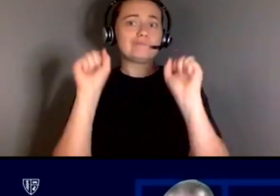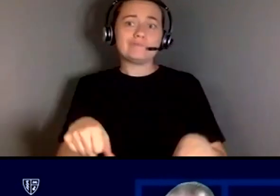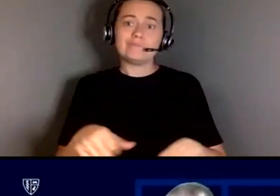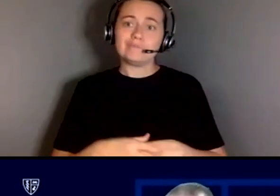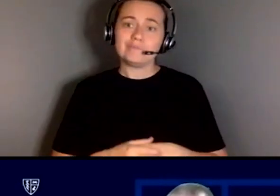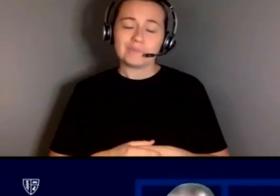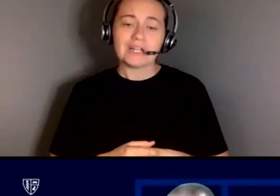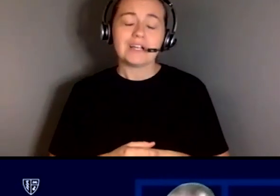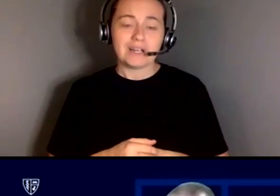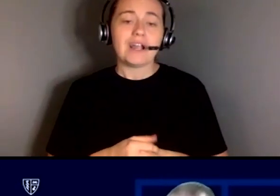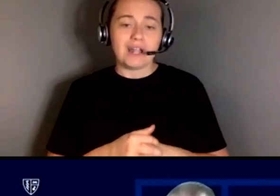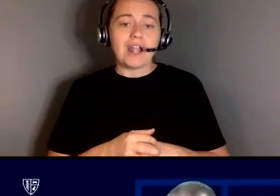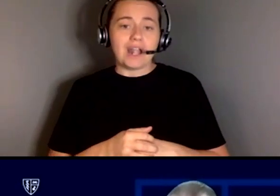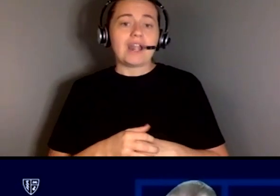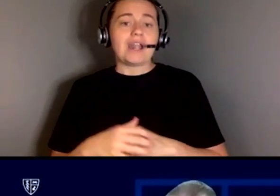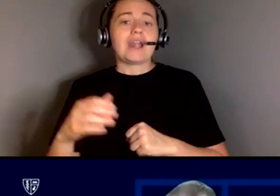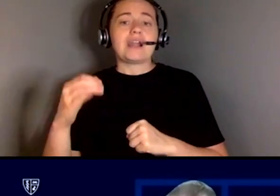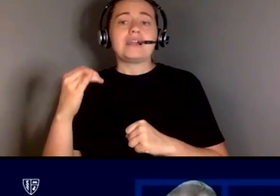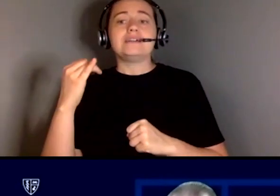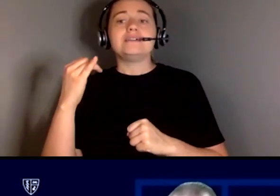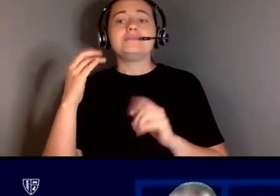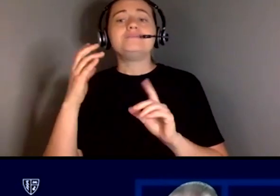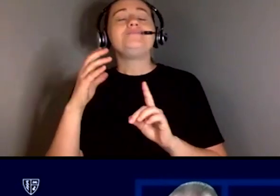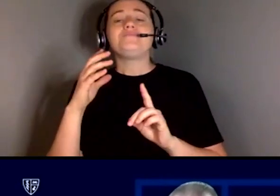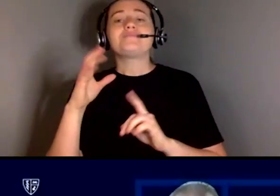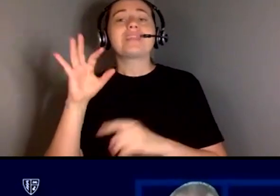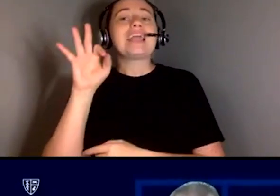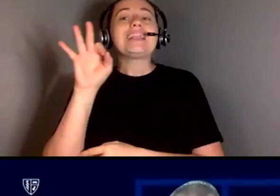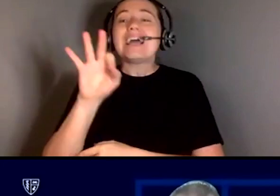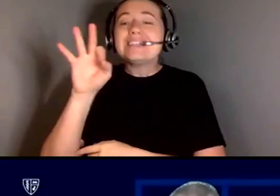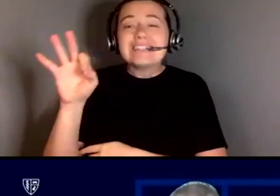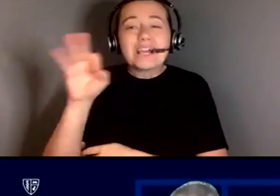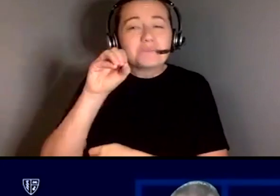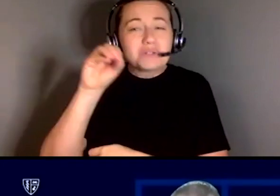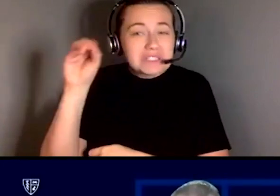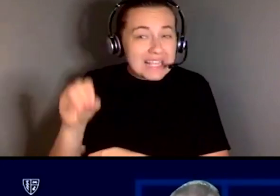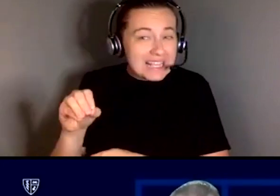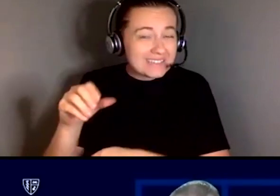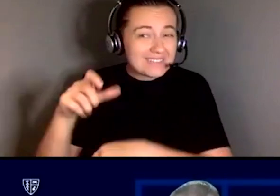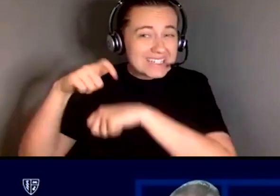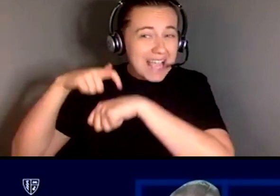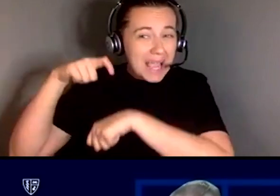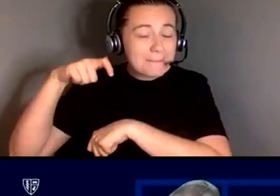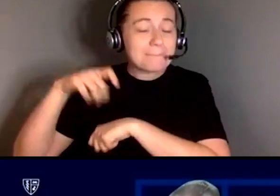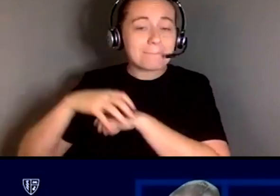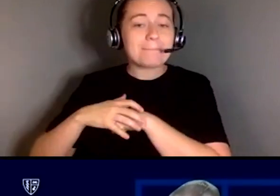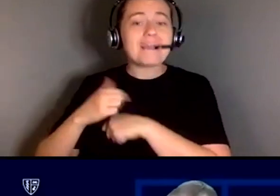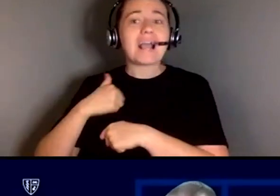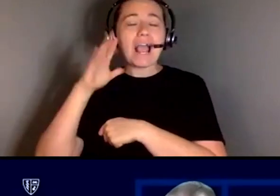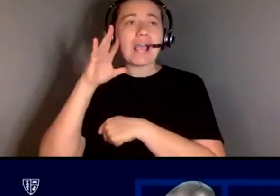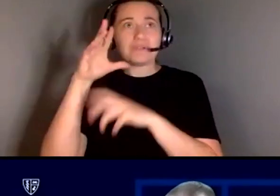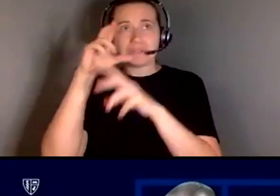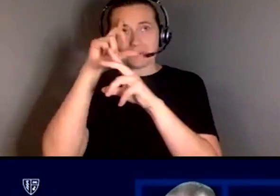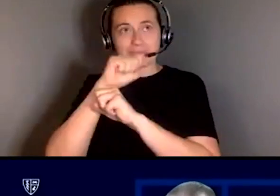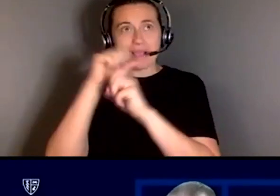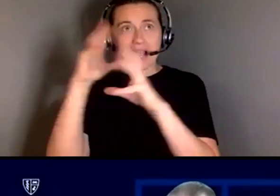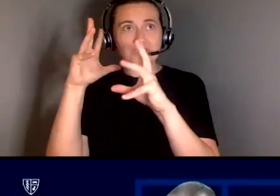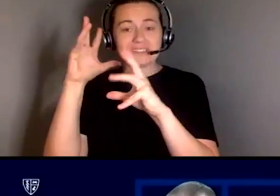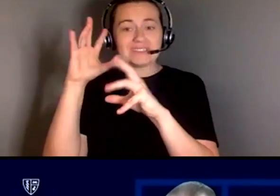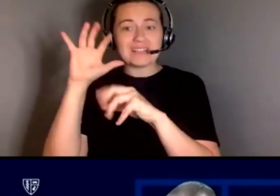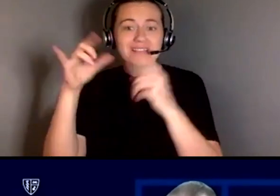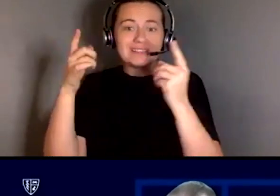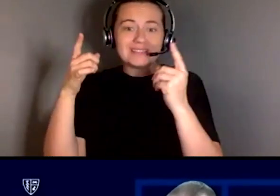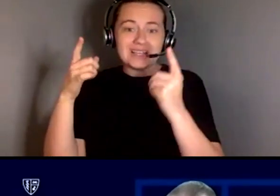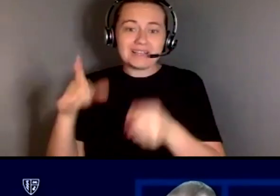someone is and at 99 of the time i would imagine i'm making that statistic up but